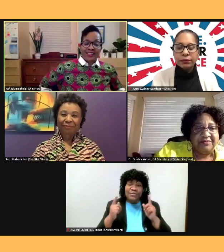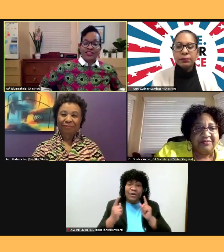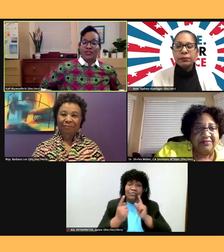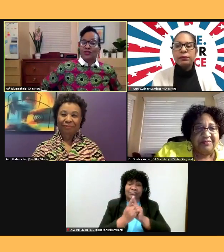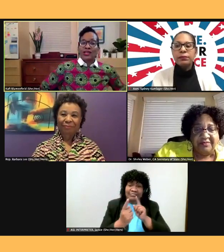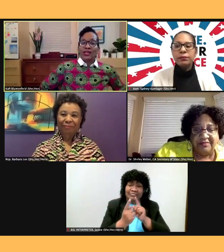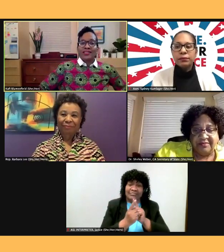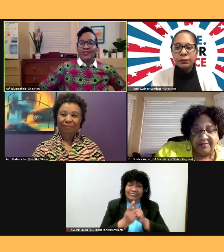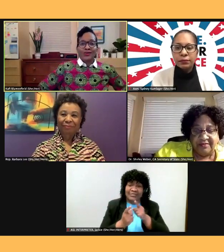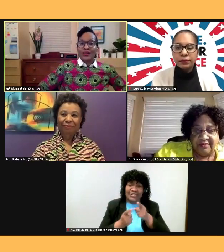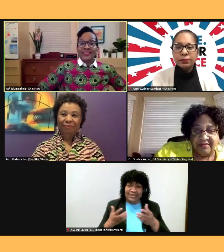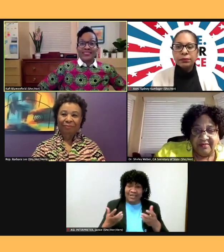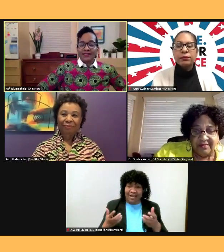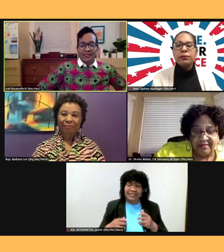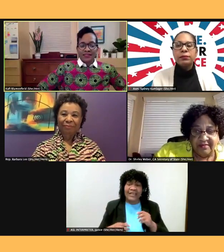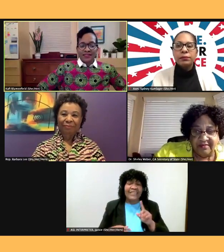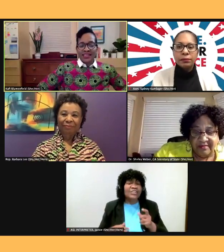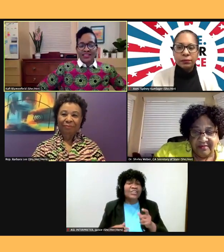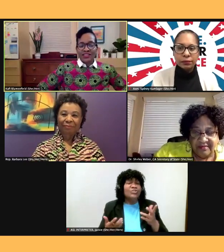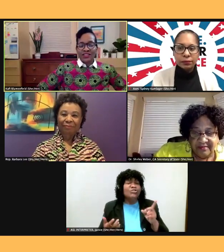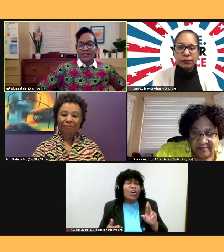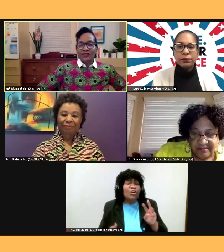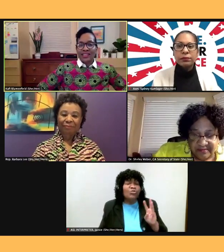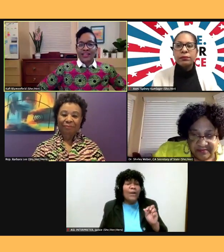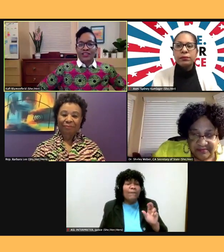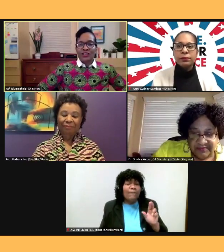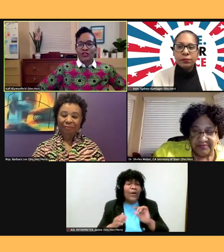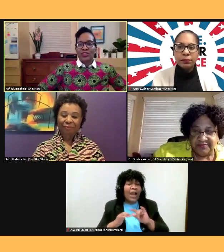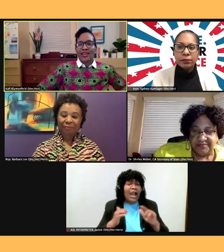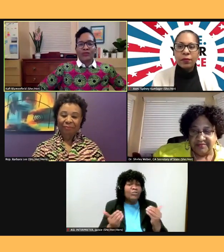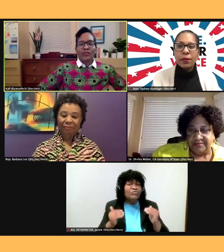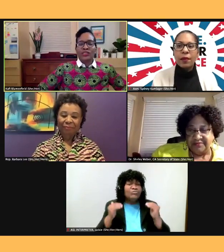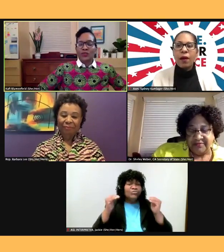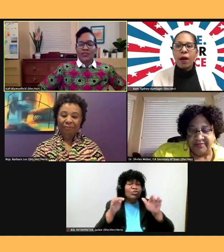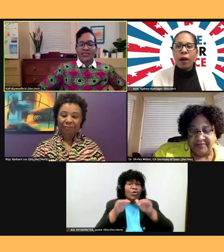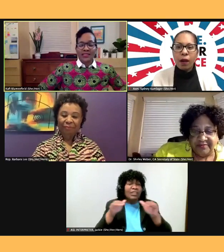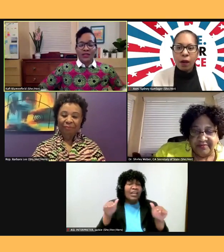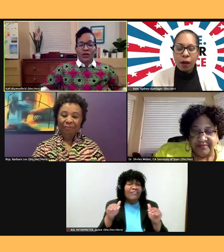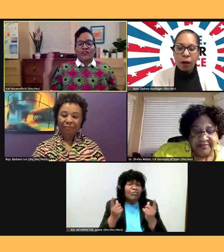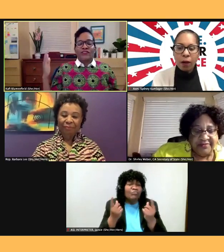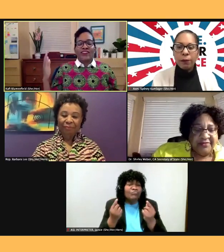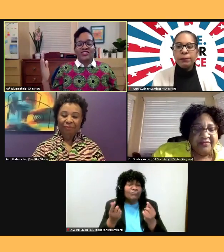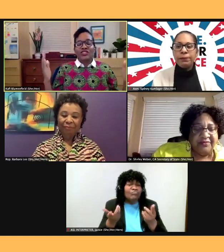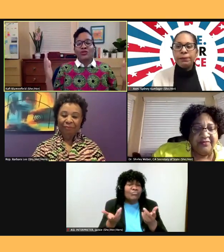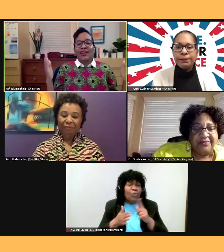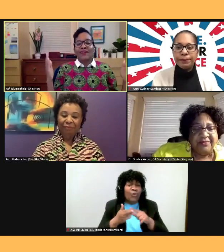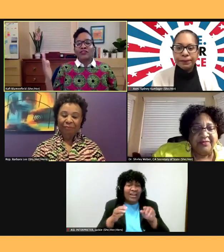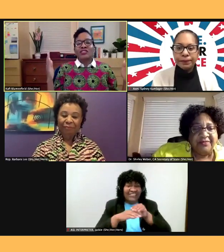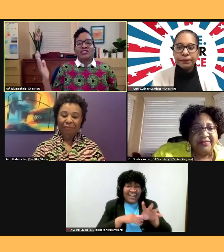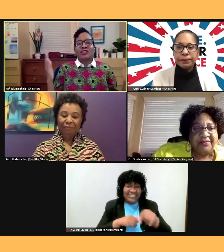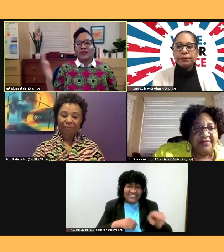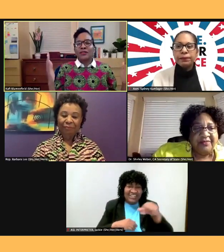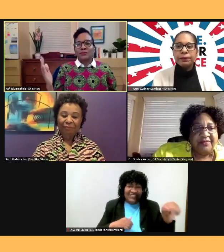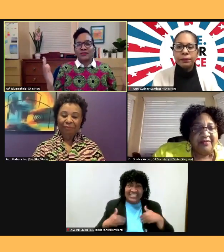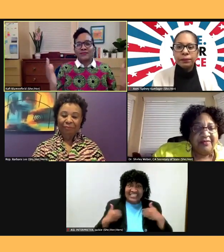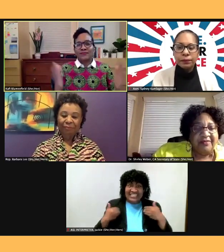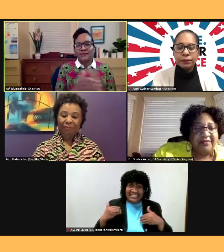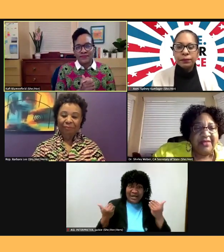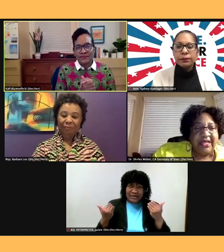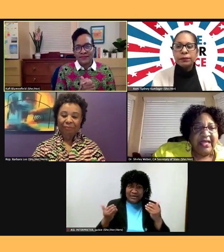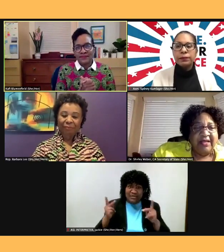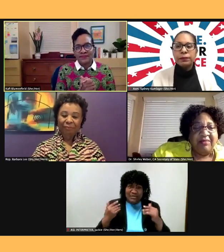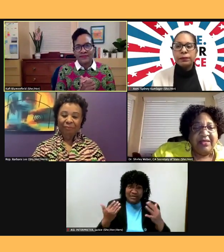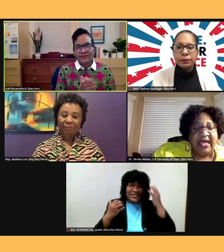you know, what is it to get to your level? How do you do that really quickly? What advice do you have for these young people? Be